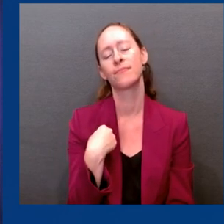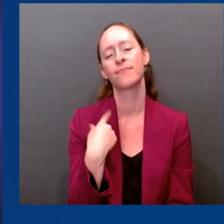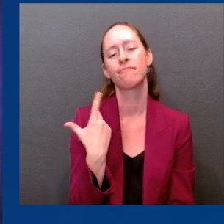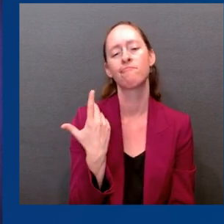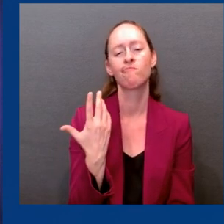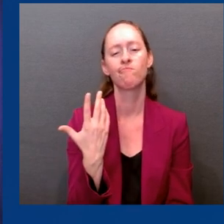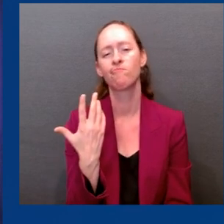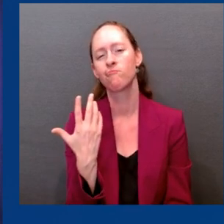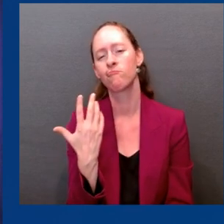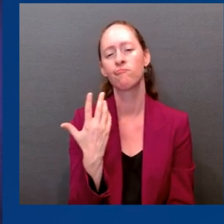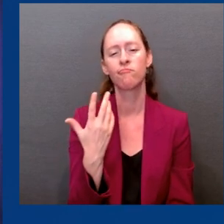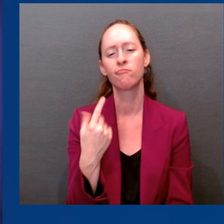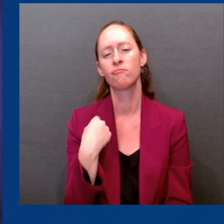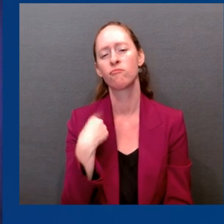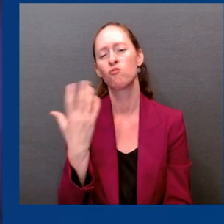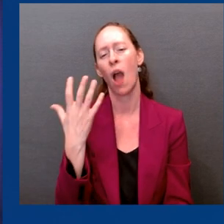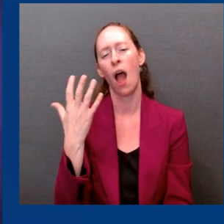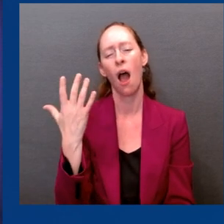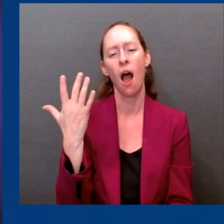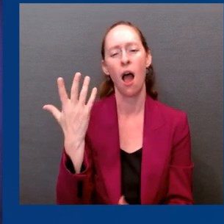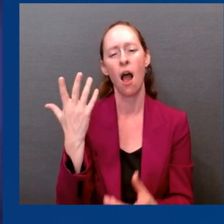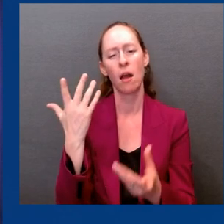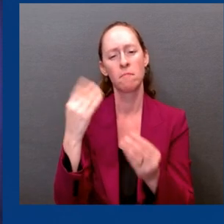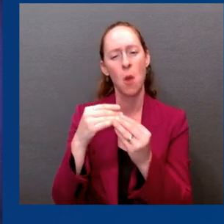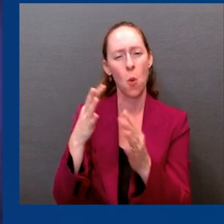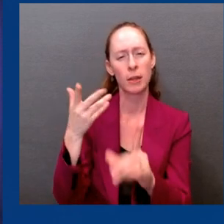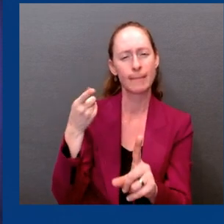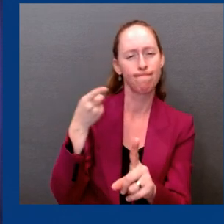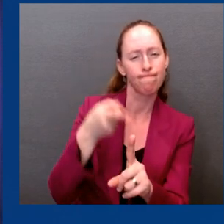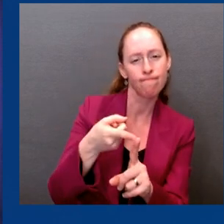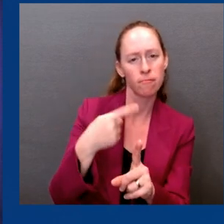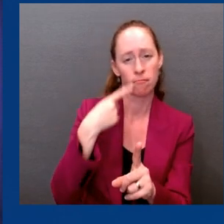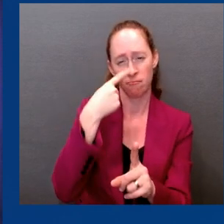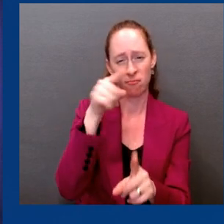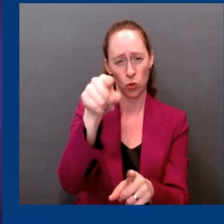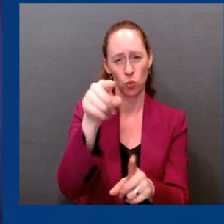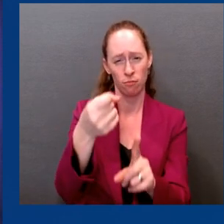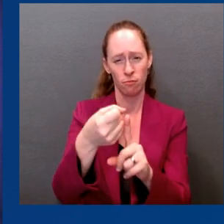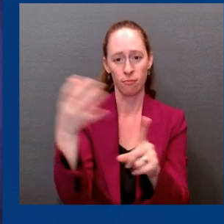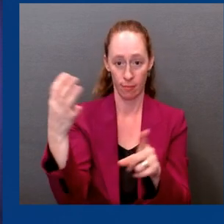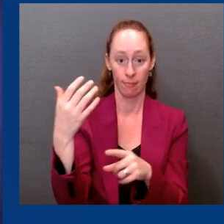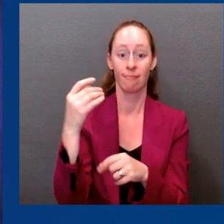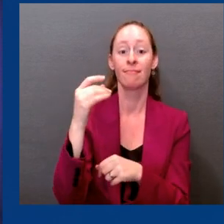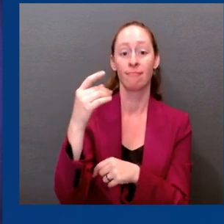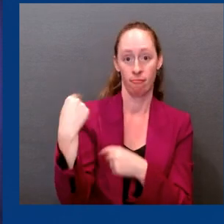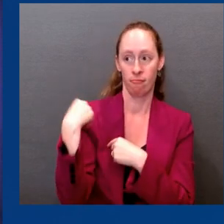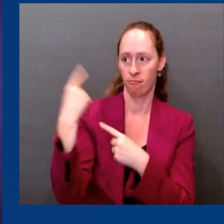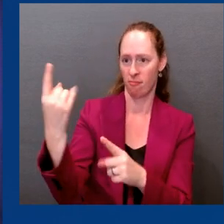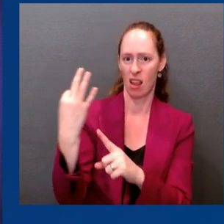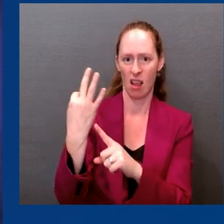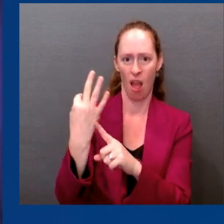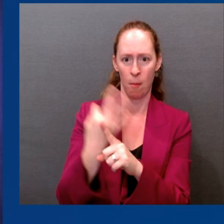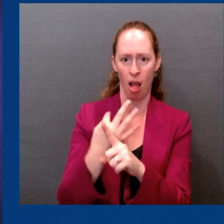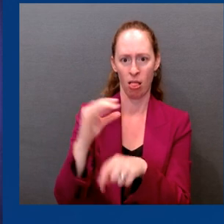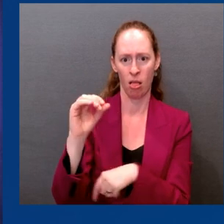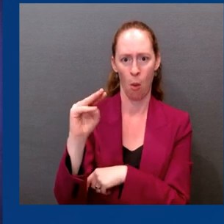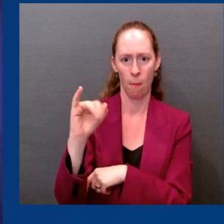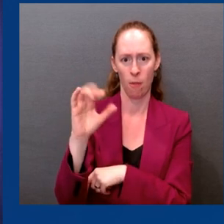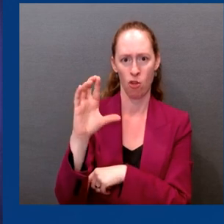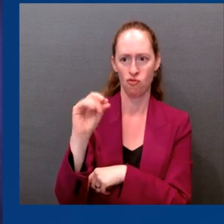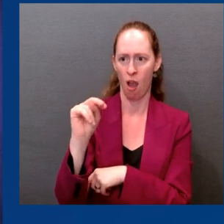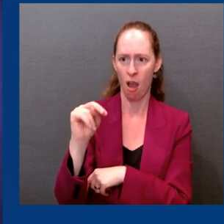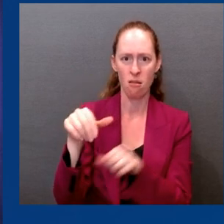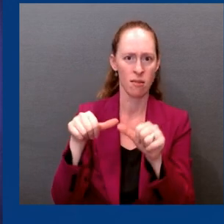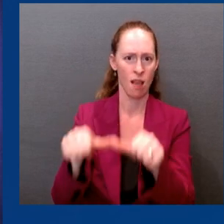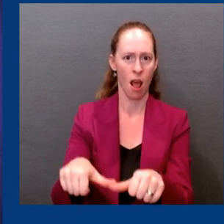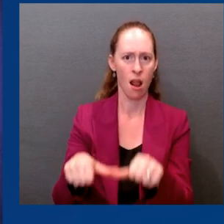You know, versions of Omicron have been dominant now for nine months or so, give or take, in the U.S. So, can you explain